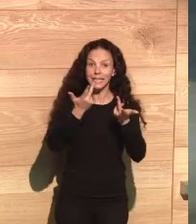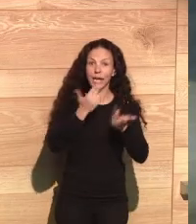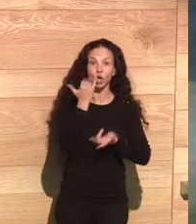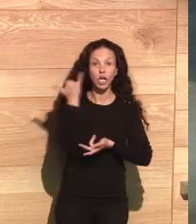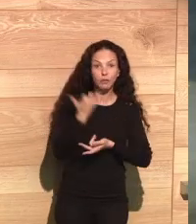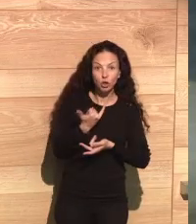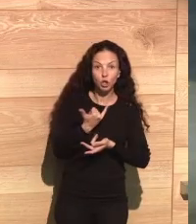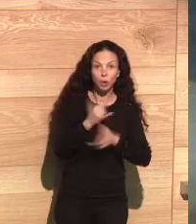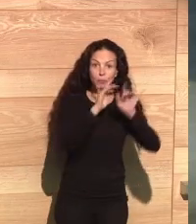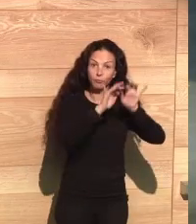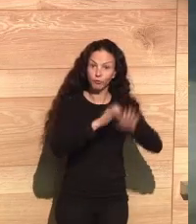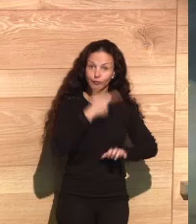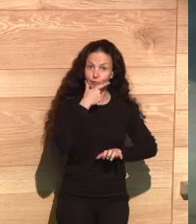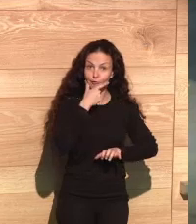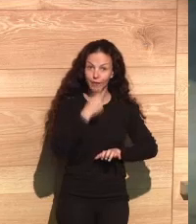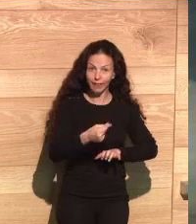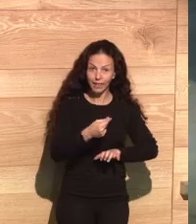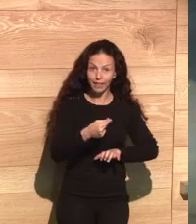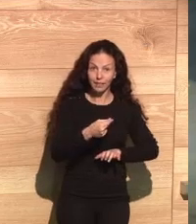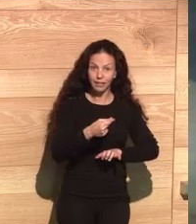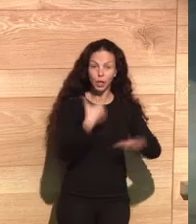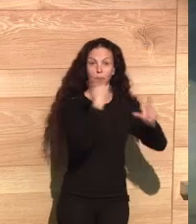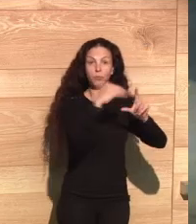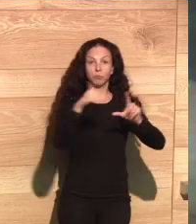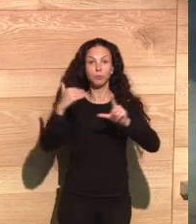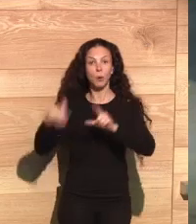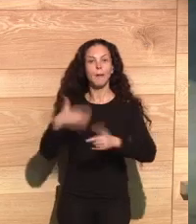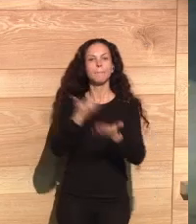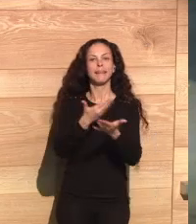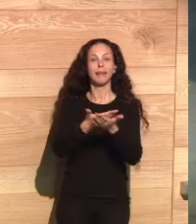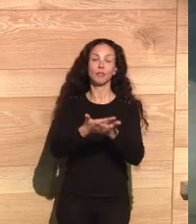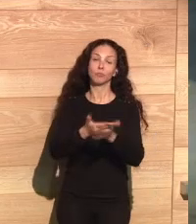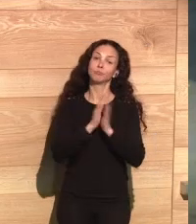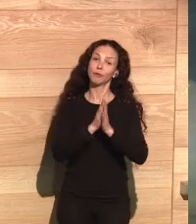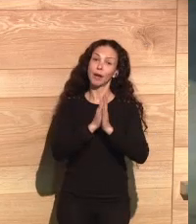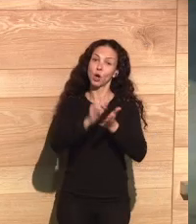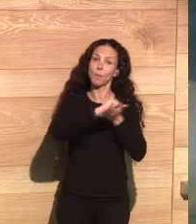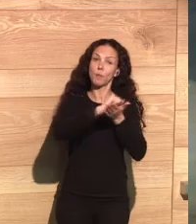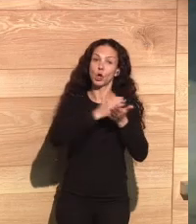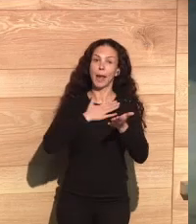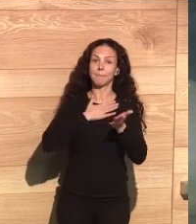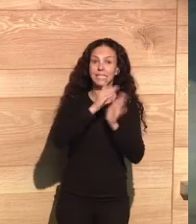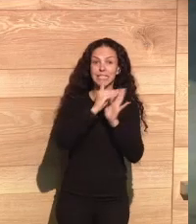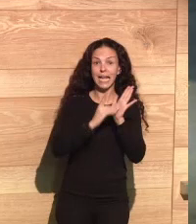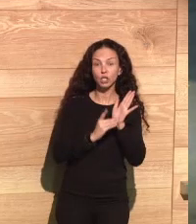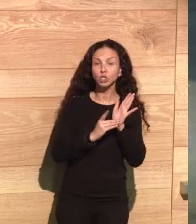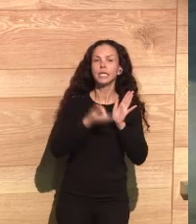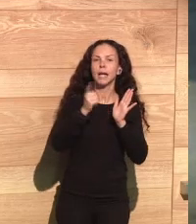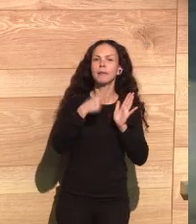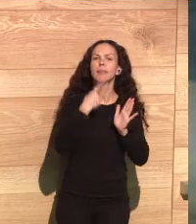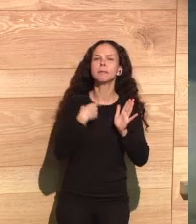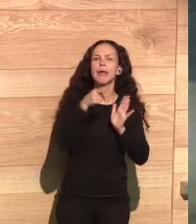you to write emails to the major data brokers asking them to